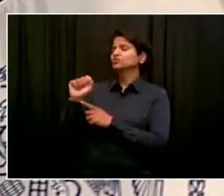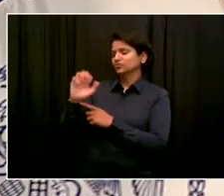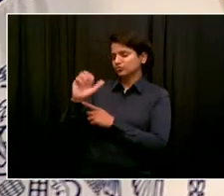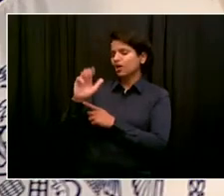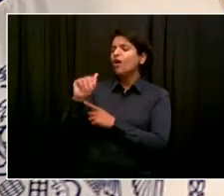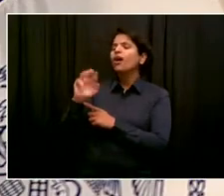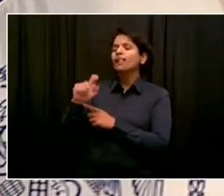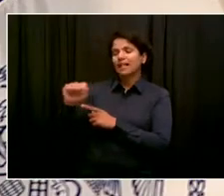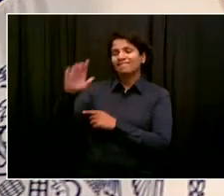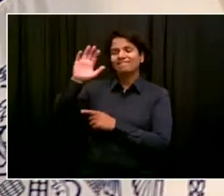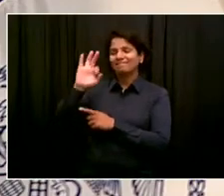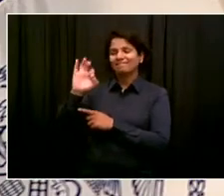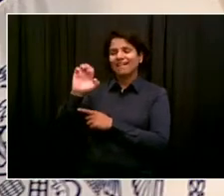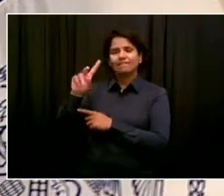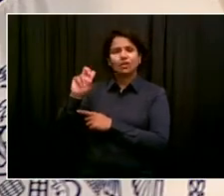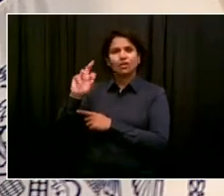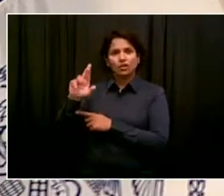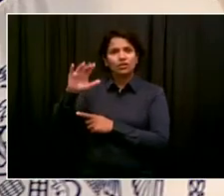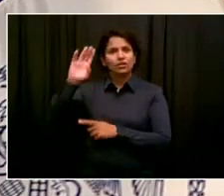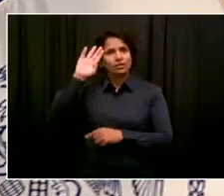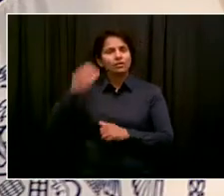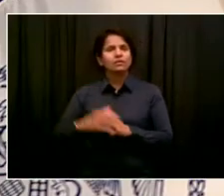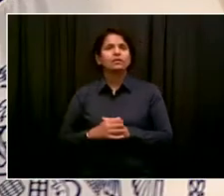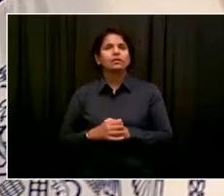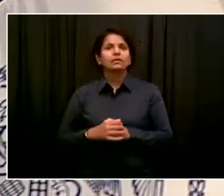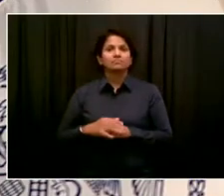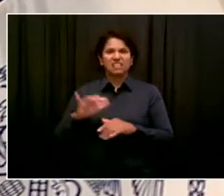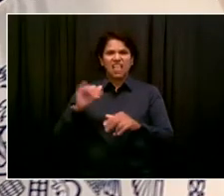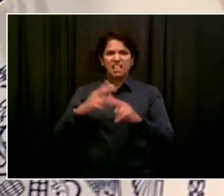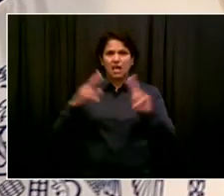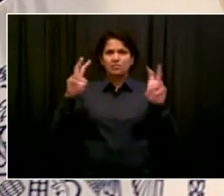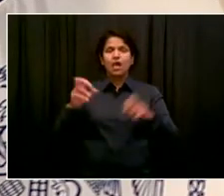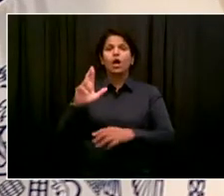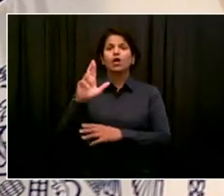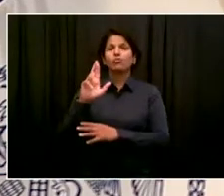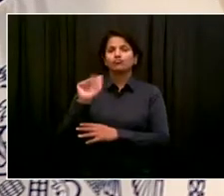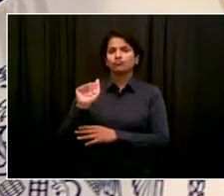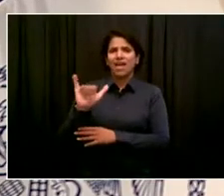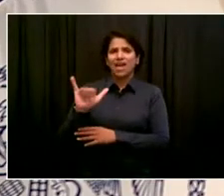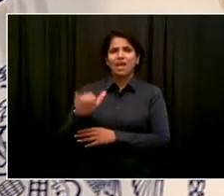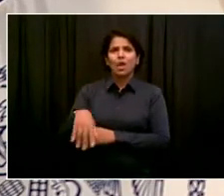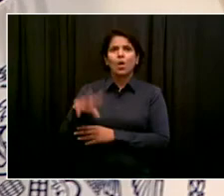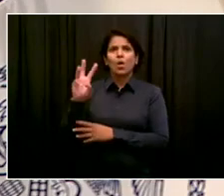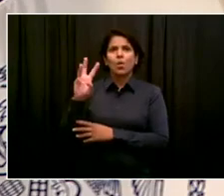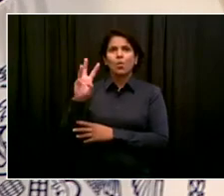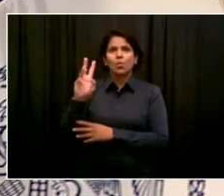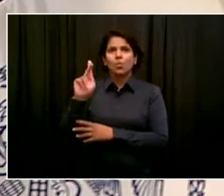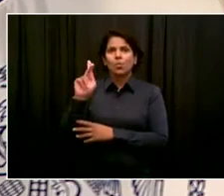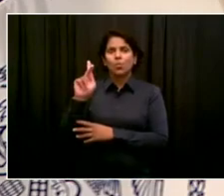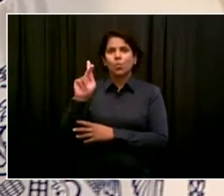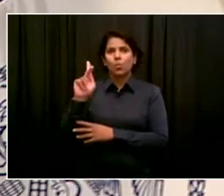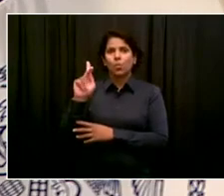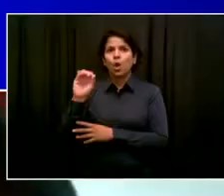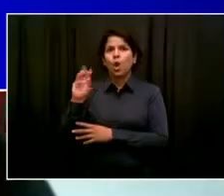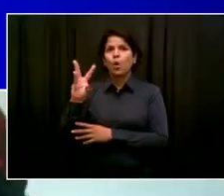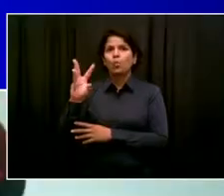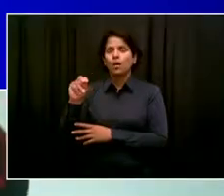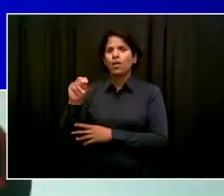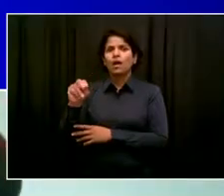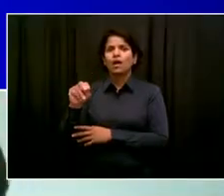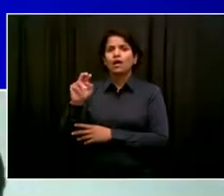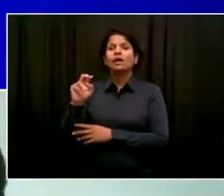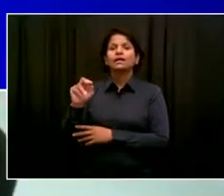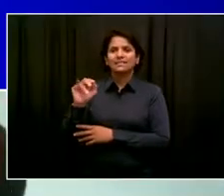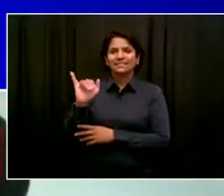so good to have you with us. Good morning, Mr. Mayor. Good morning. How you feeling? Good morning, Mr. Mayor.